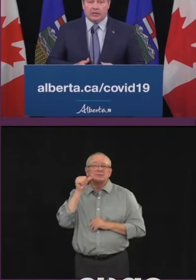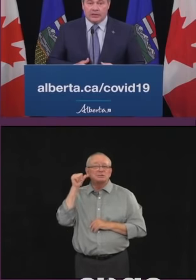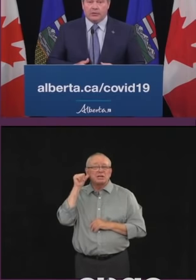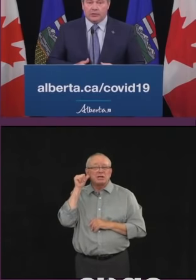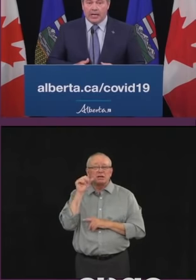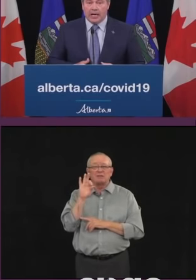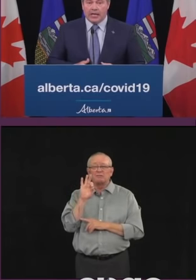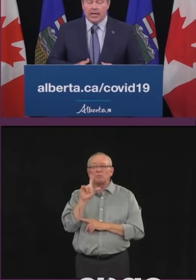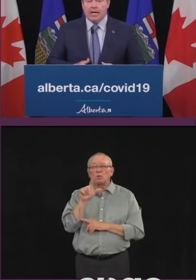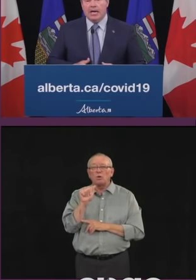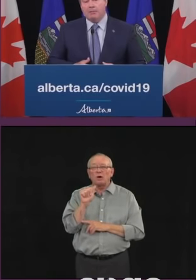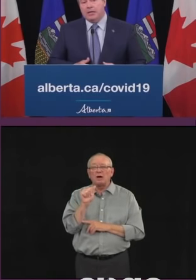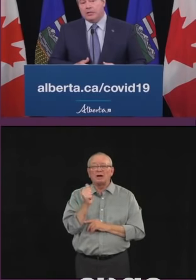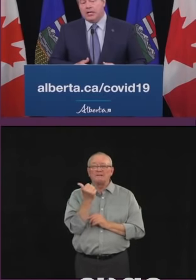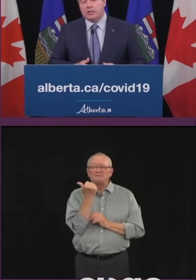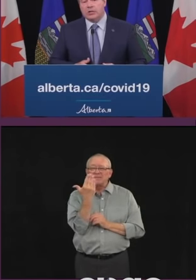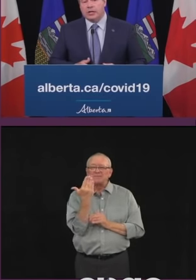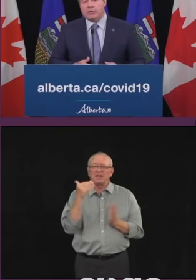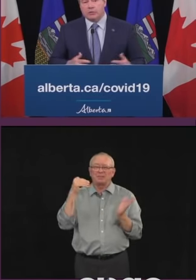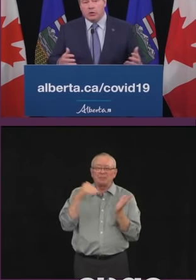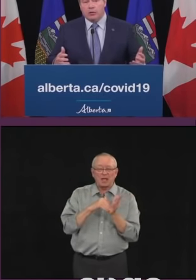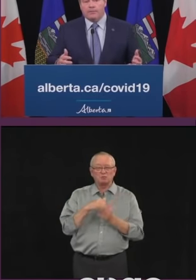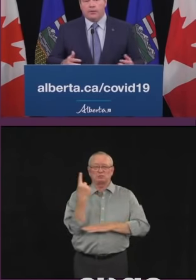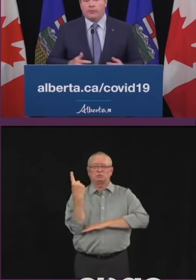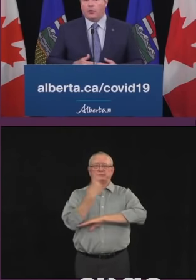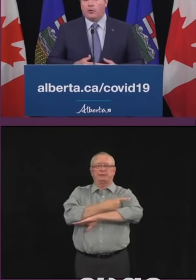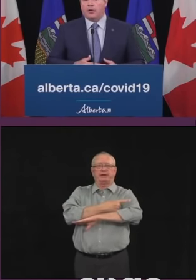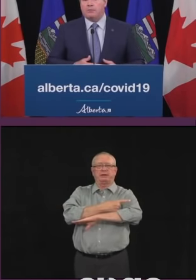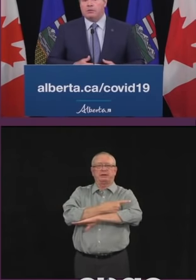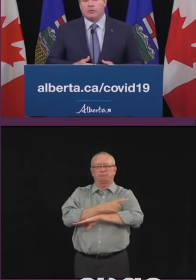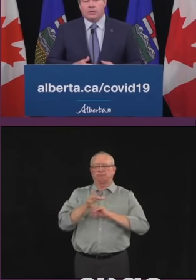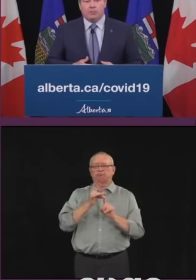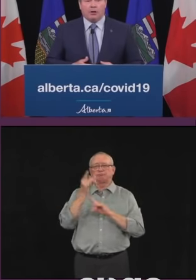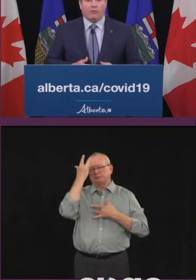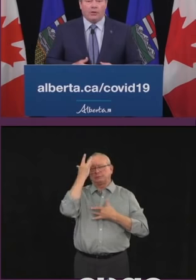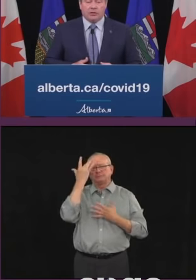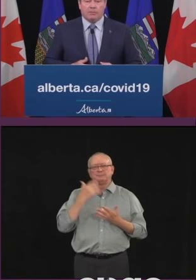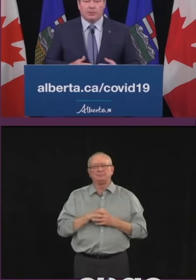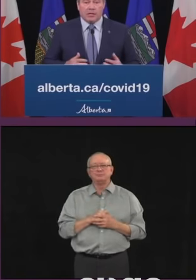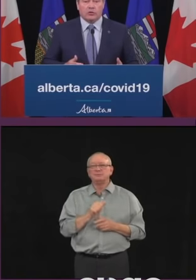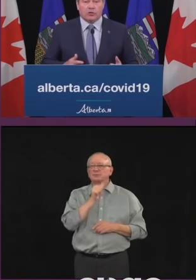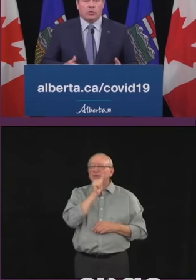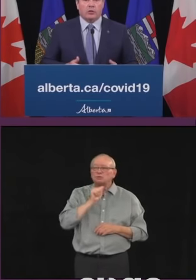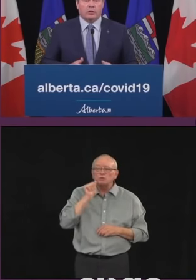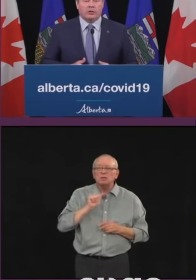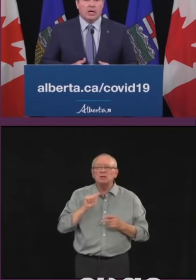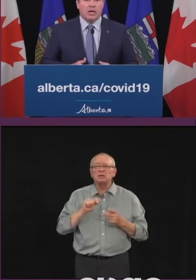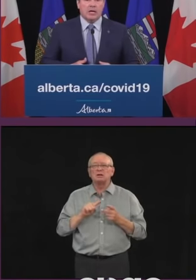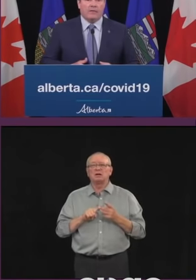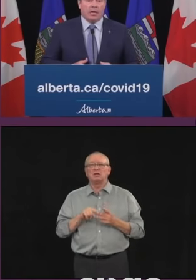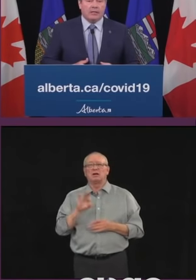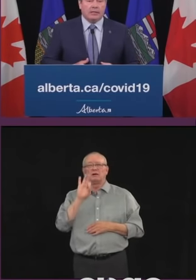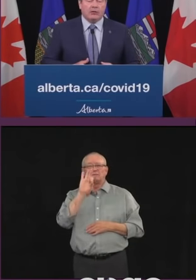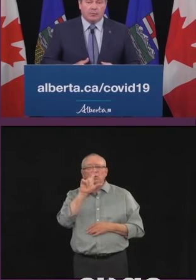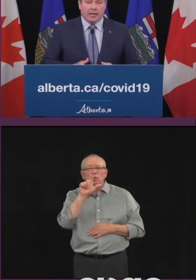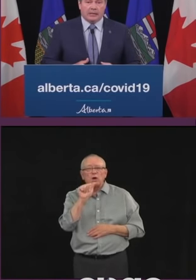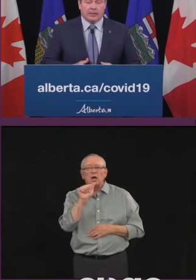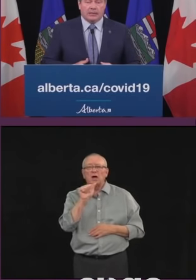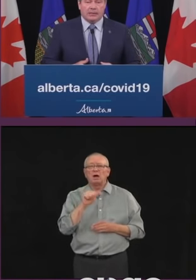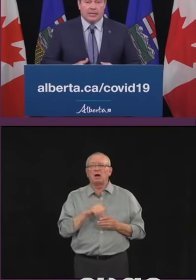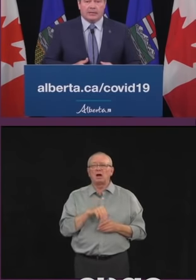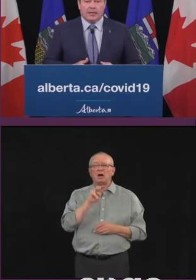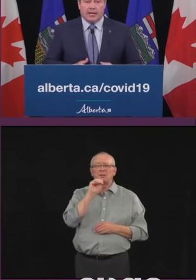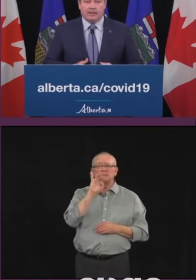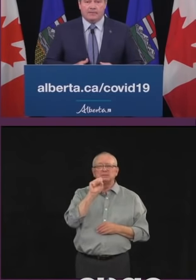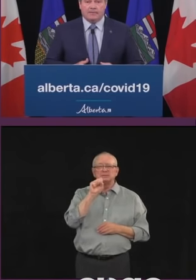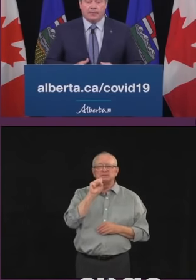cases in a single day and many states like Arizona, Florida, Mississippi are facing potential shortages of ICU beds